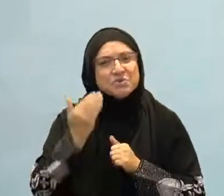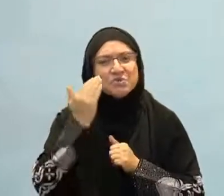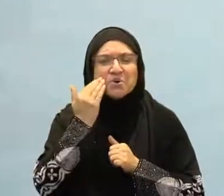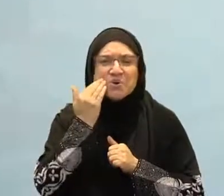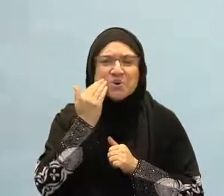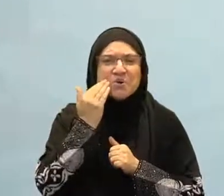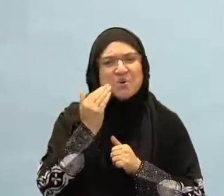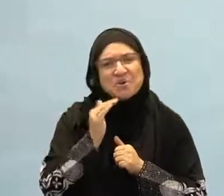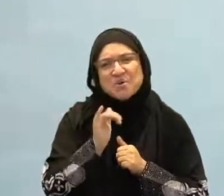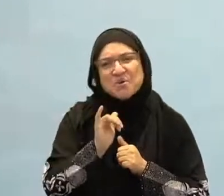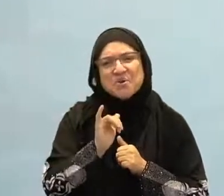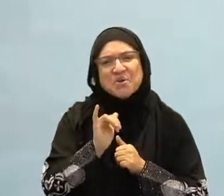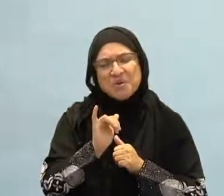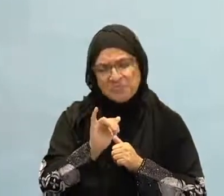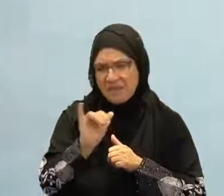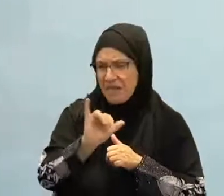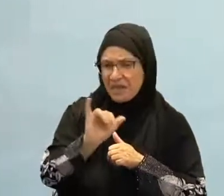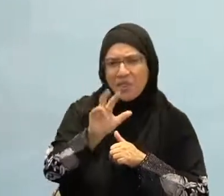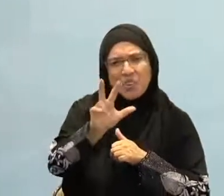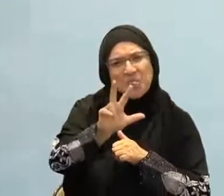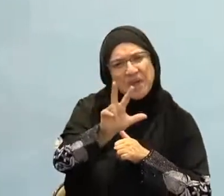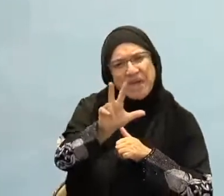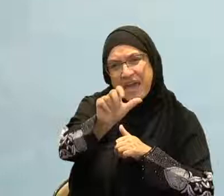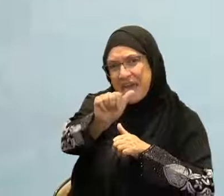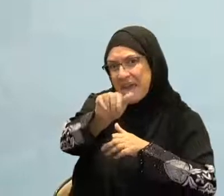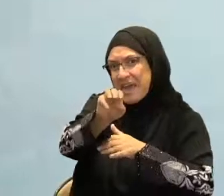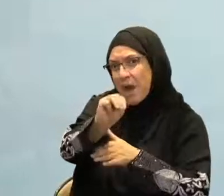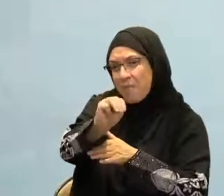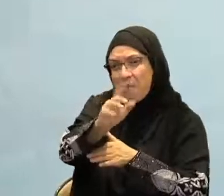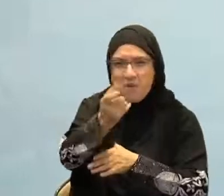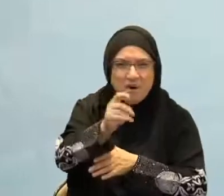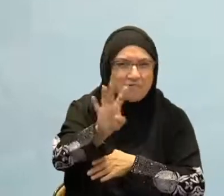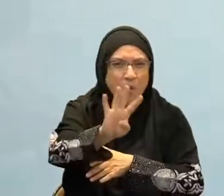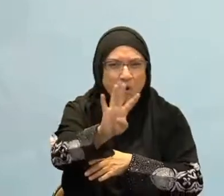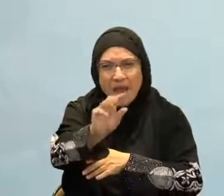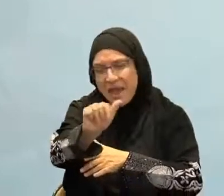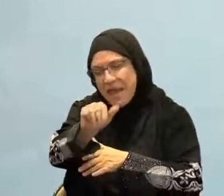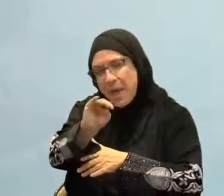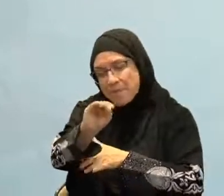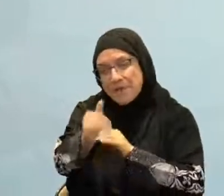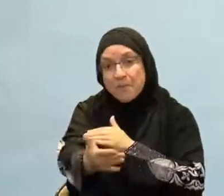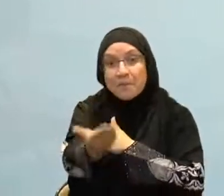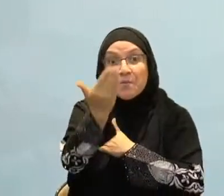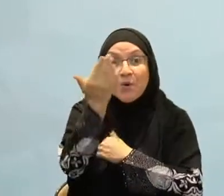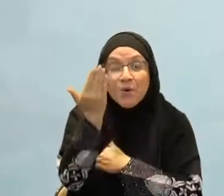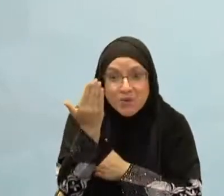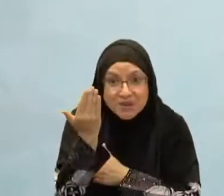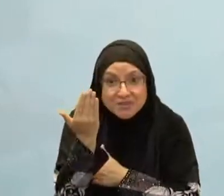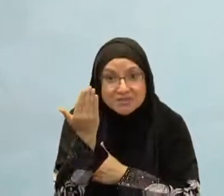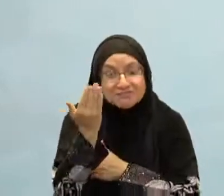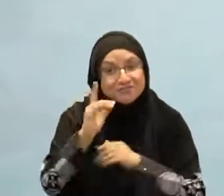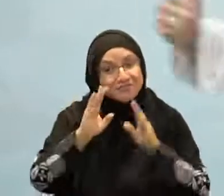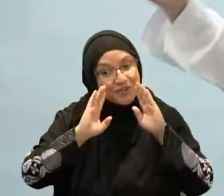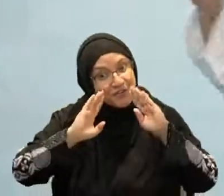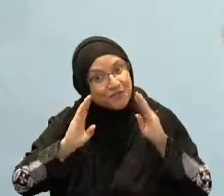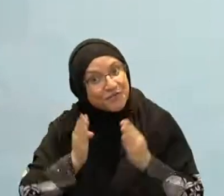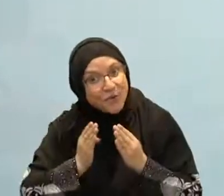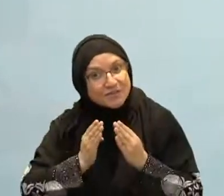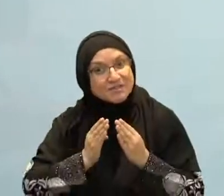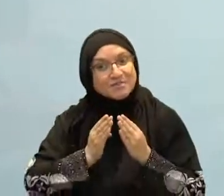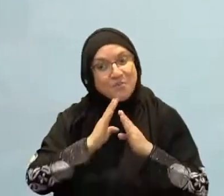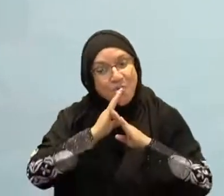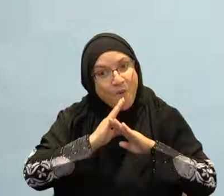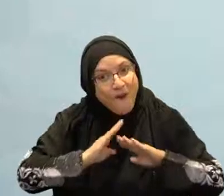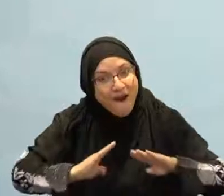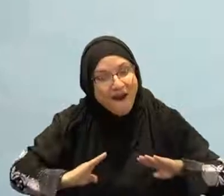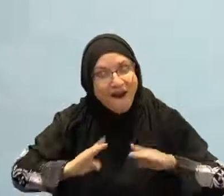You have time. You can pause. You can focus. It's quiet. And the day has not yet